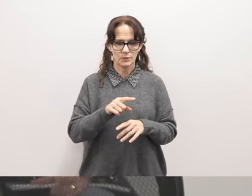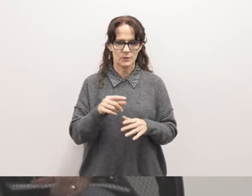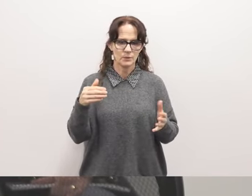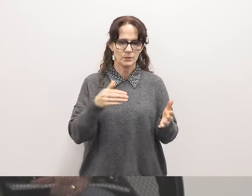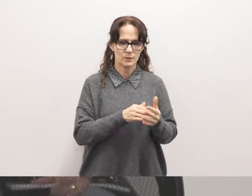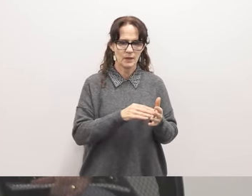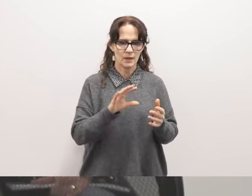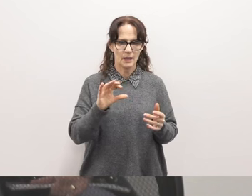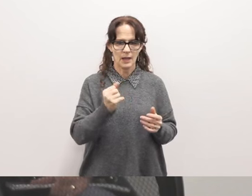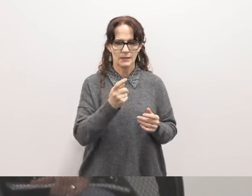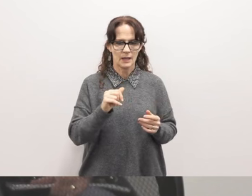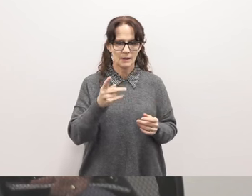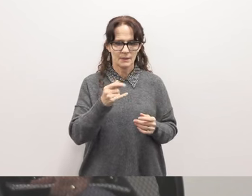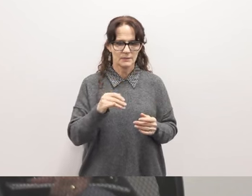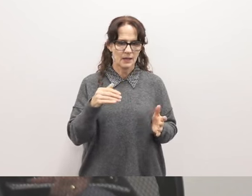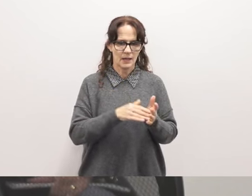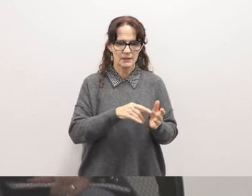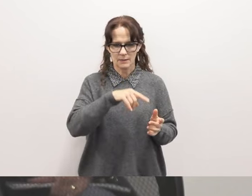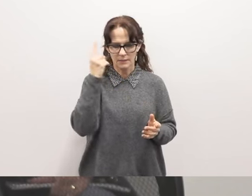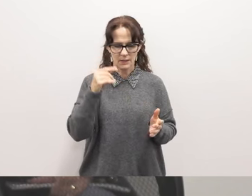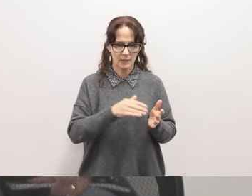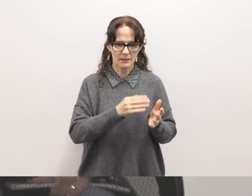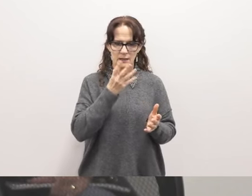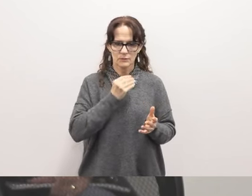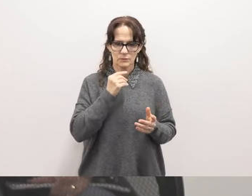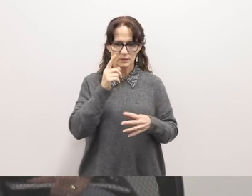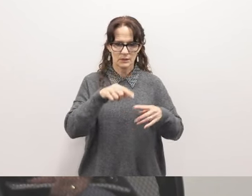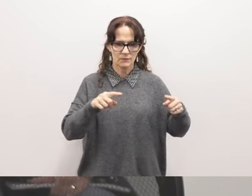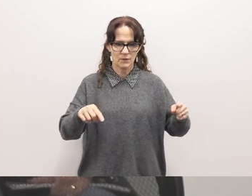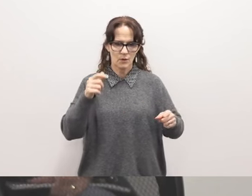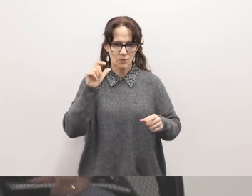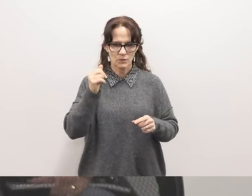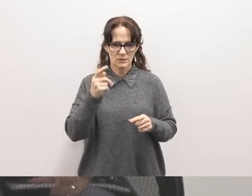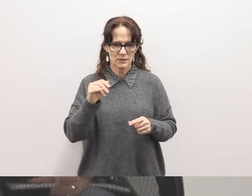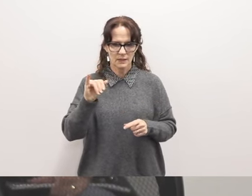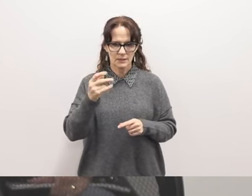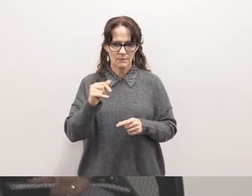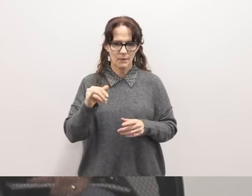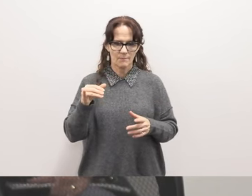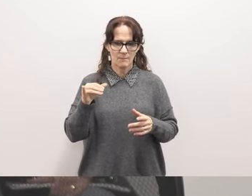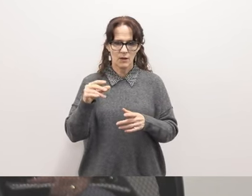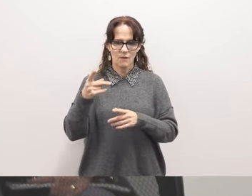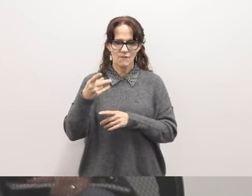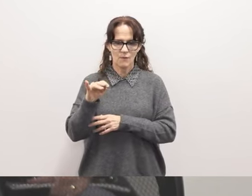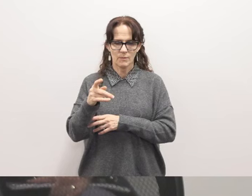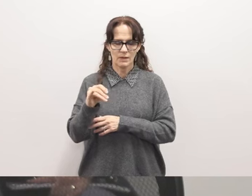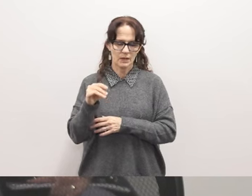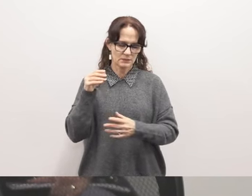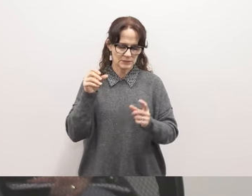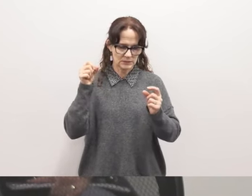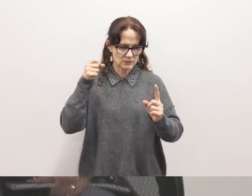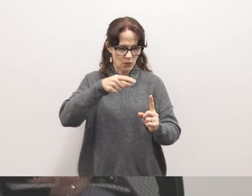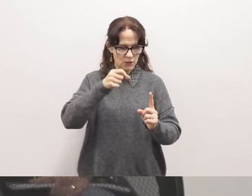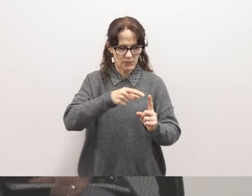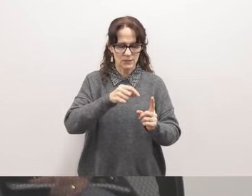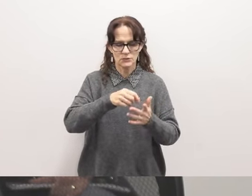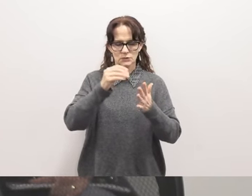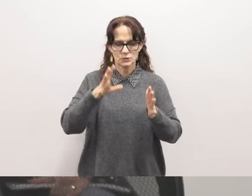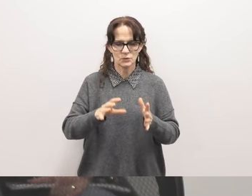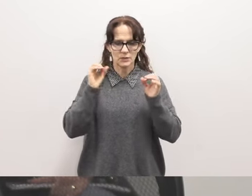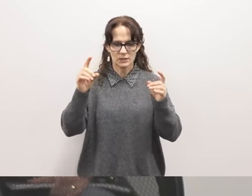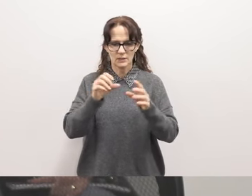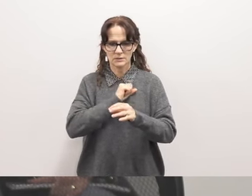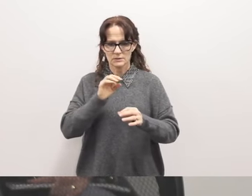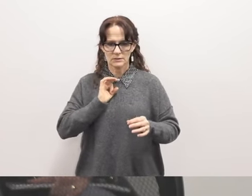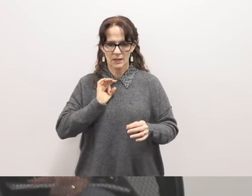anti-Palestinian, anti-black, anti-Semitic, and other forms of racism and Islamophobia targeting its students, educators, and staff, and to establish